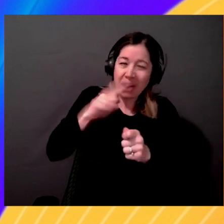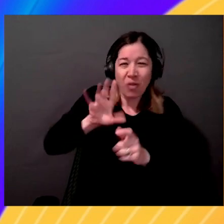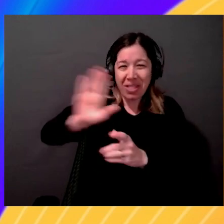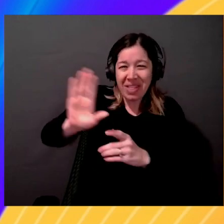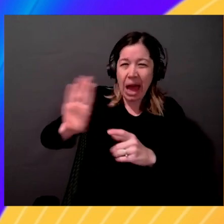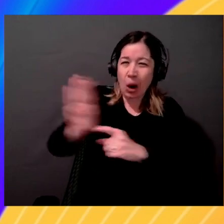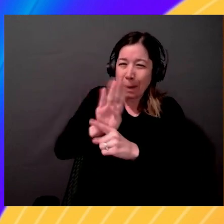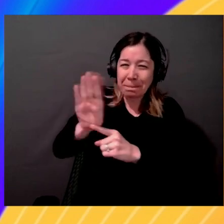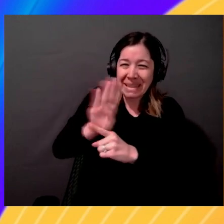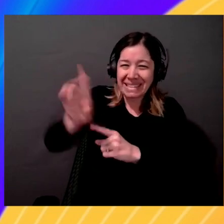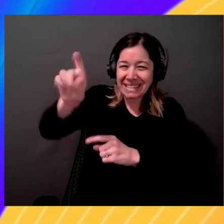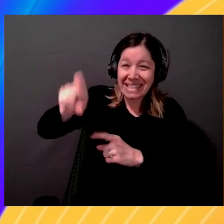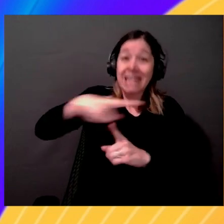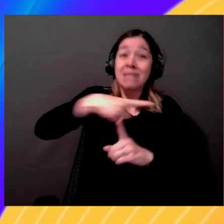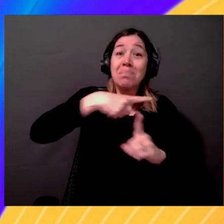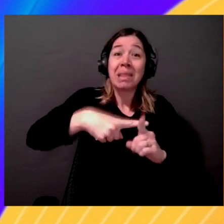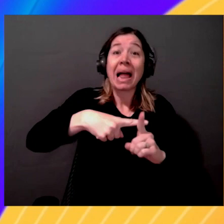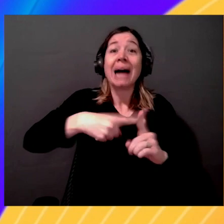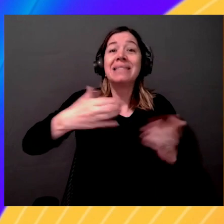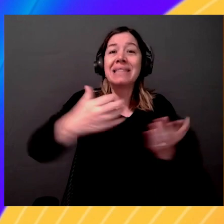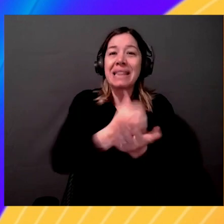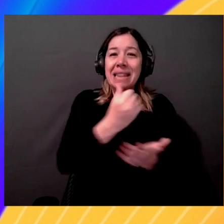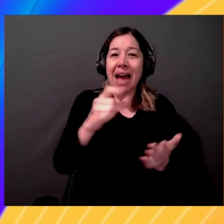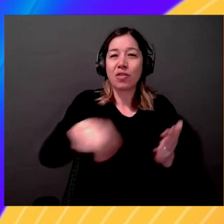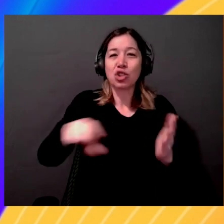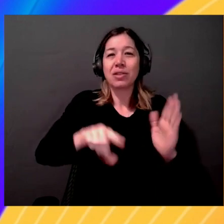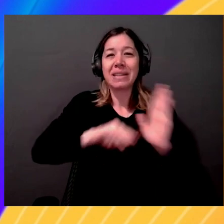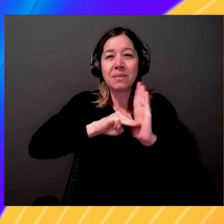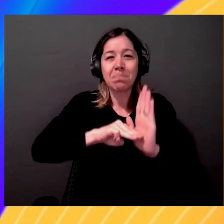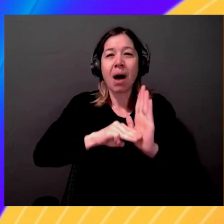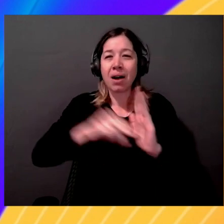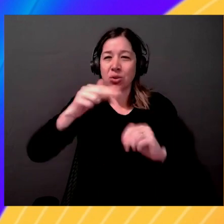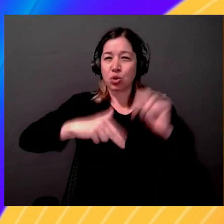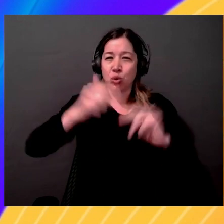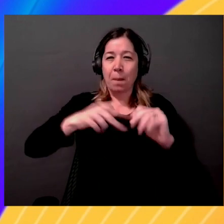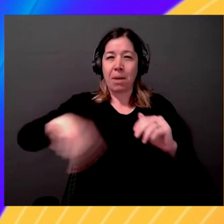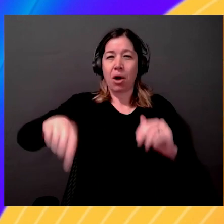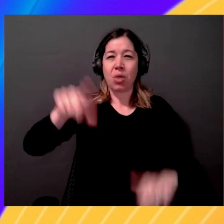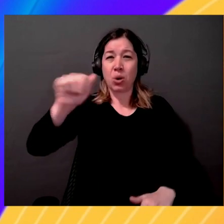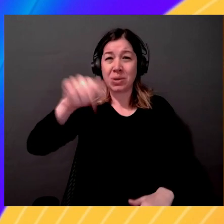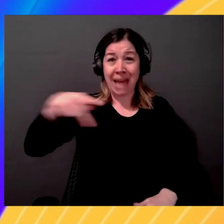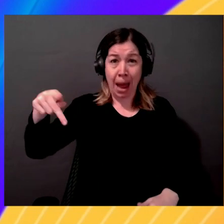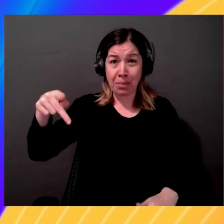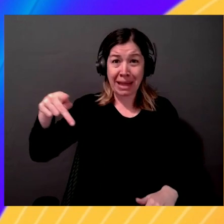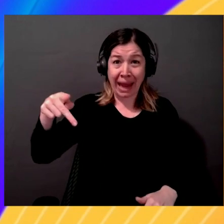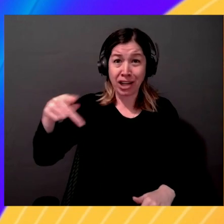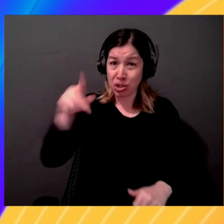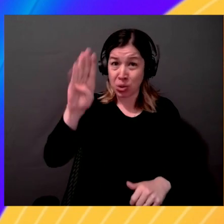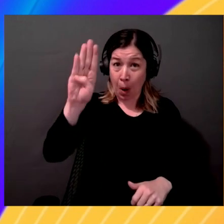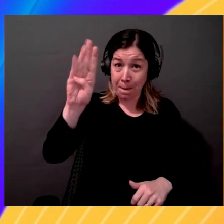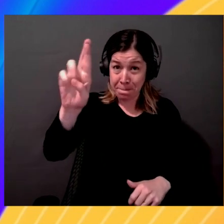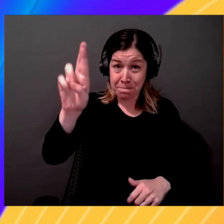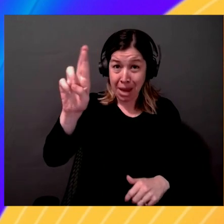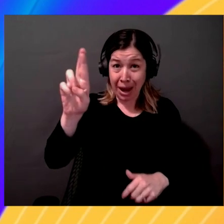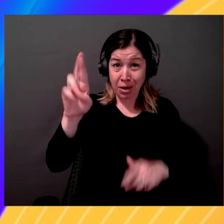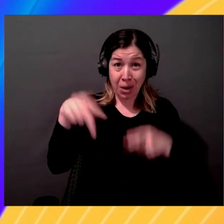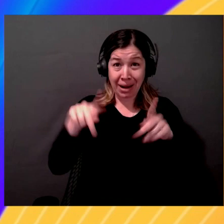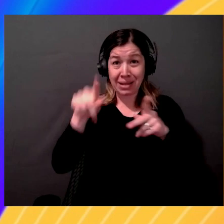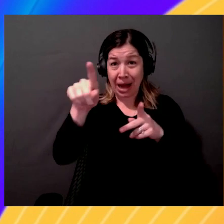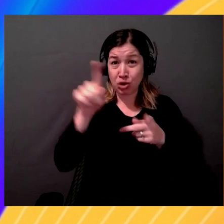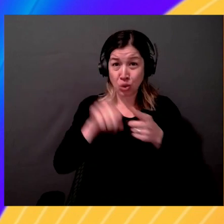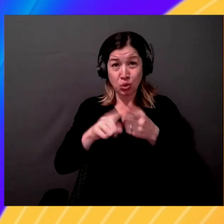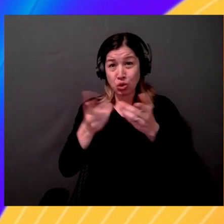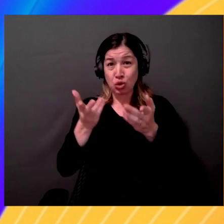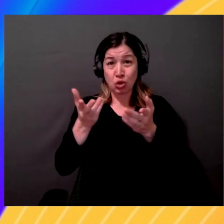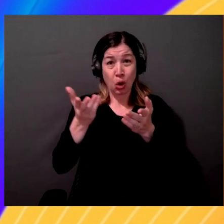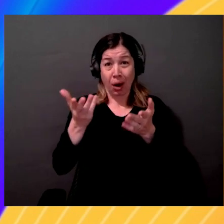applications. Yeah. So Bedrock allows you to cater to all of those capabilities, fine-tuning building applications on top, as well